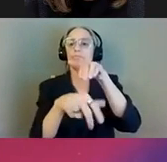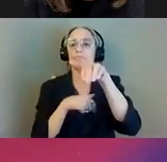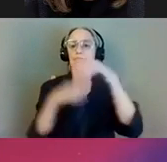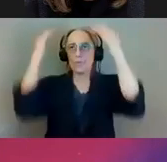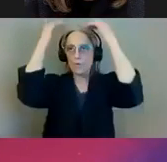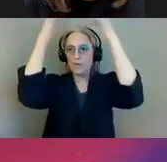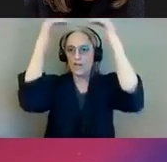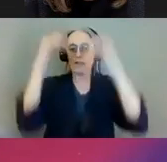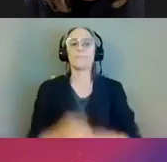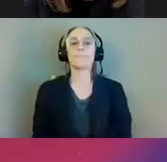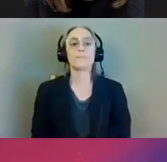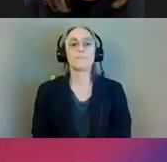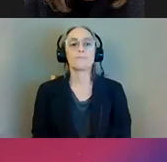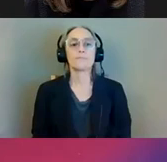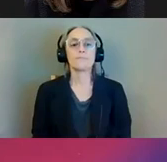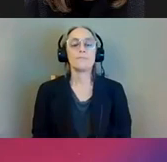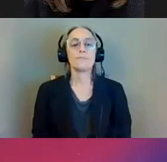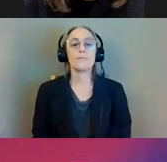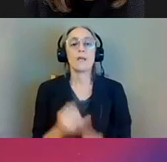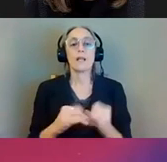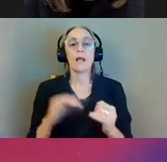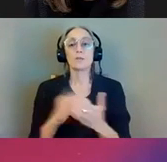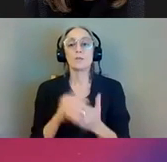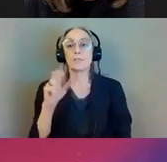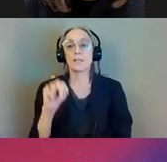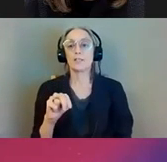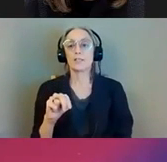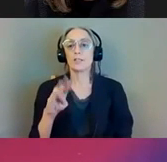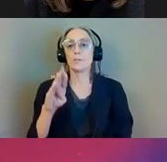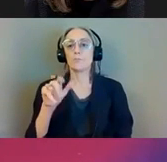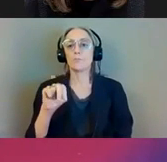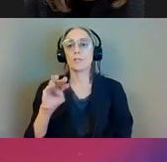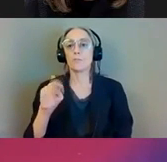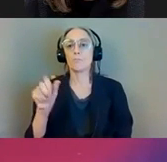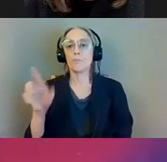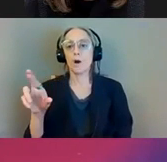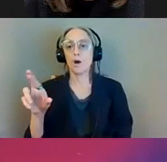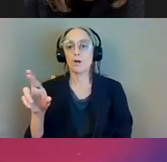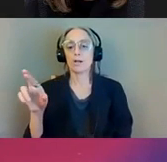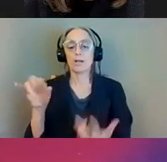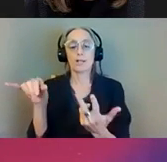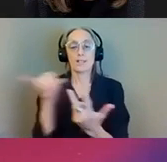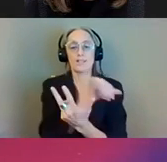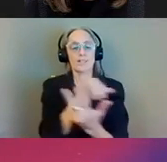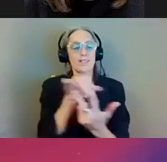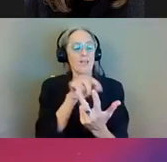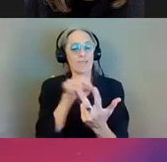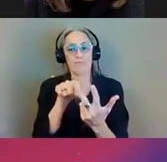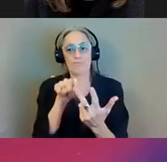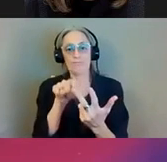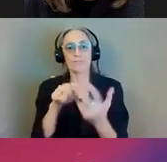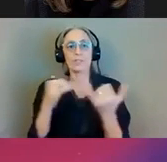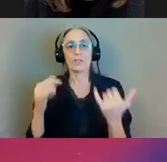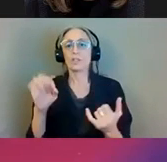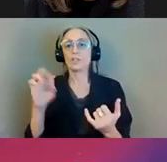The final new station of the RPM project is the Brynmar station. Just like at Berwyn and Argyle, the existing track structure at